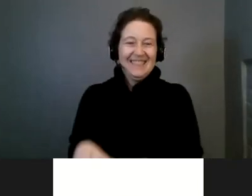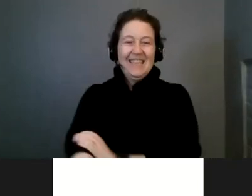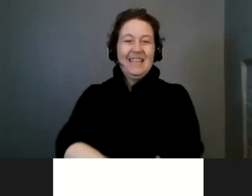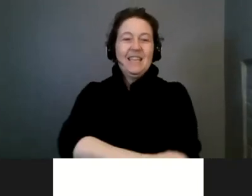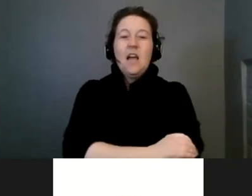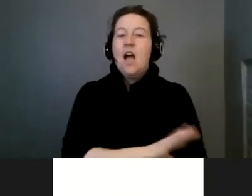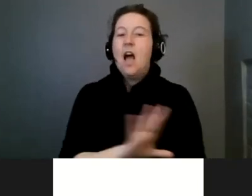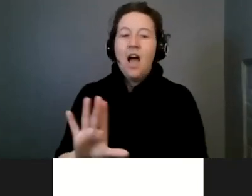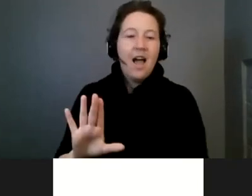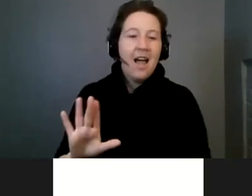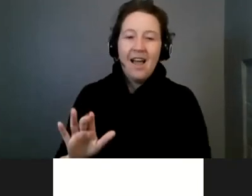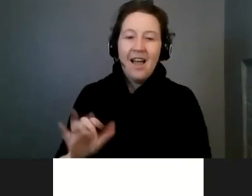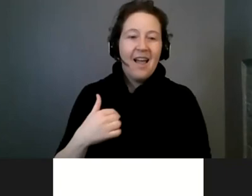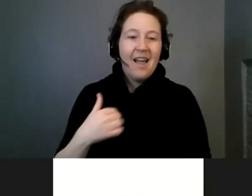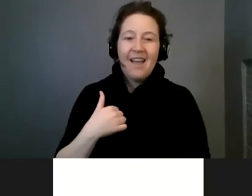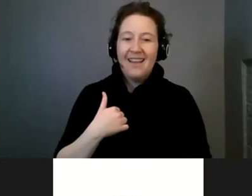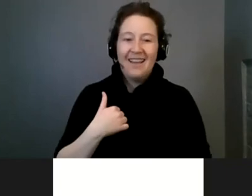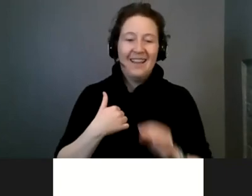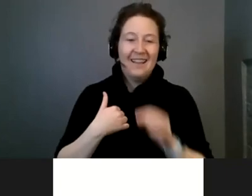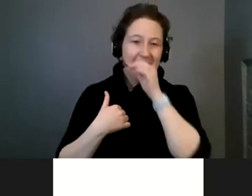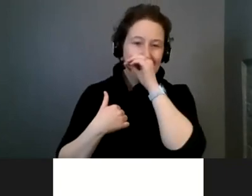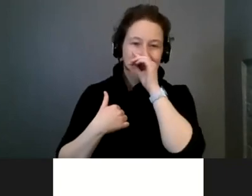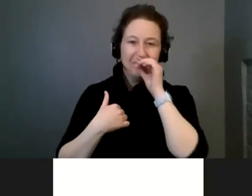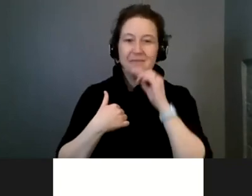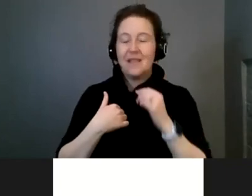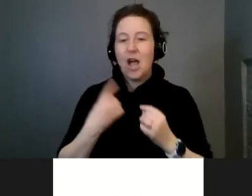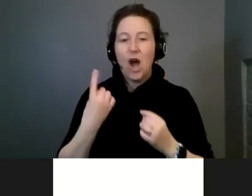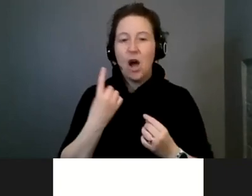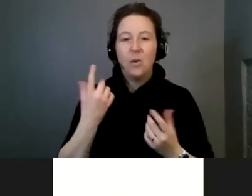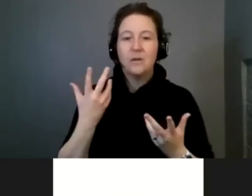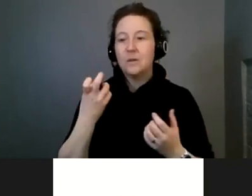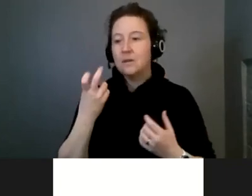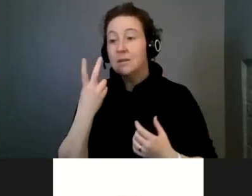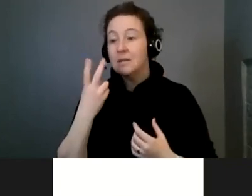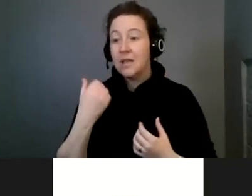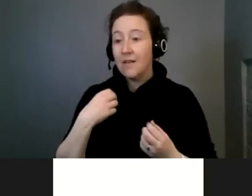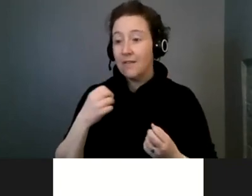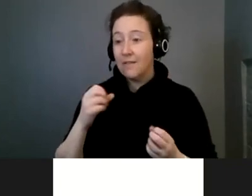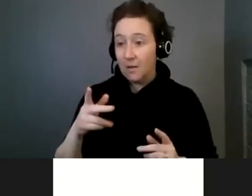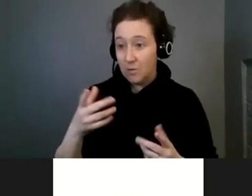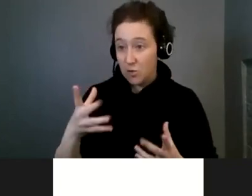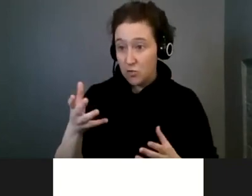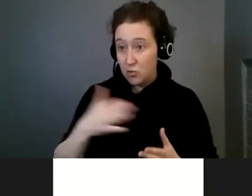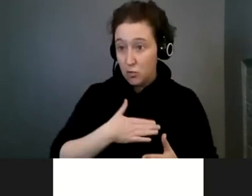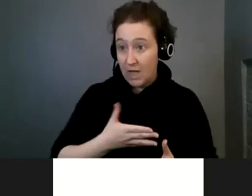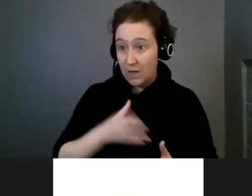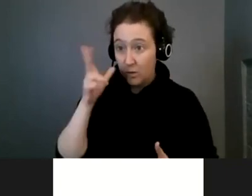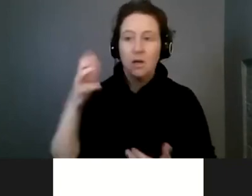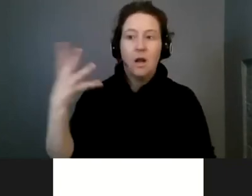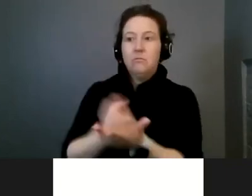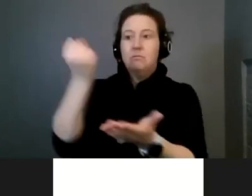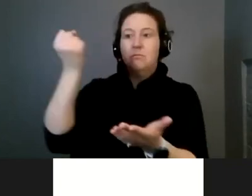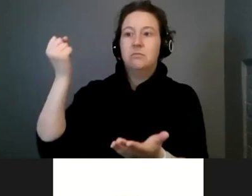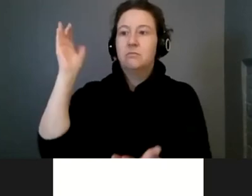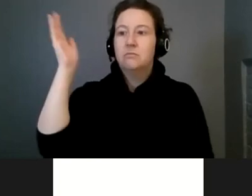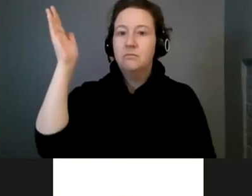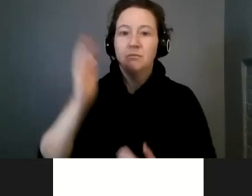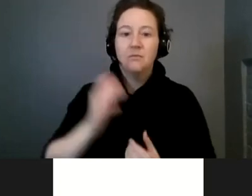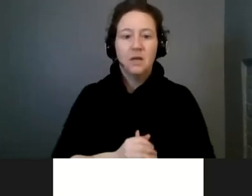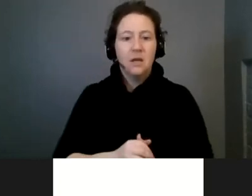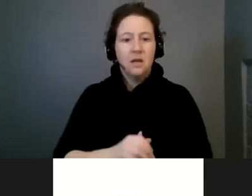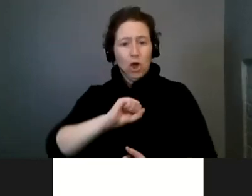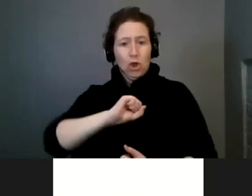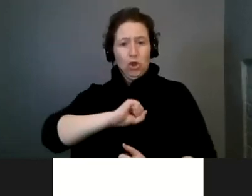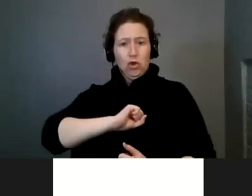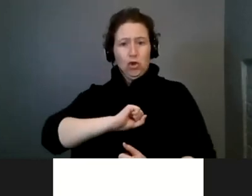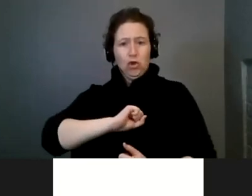I'm just, I just, like I said, I look for any opportunity to tell people about this. So, Shirley, I see